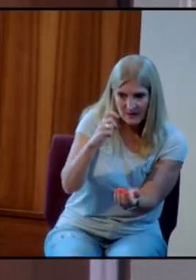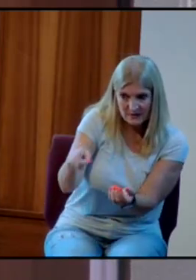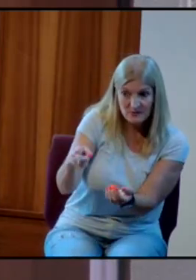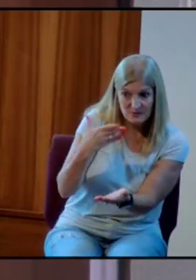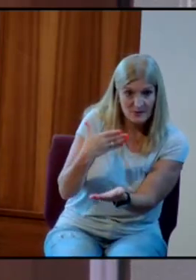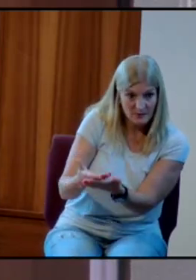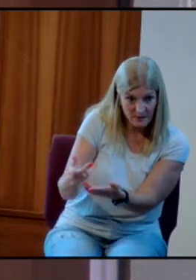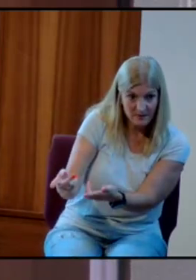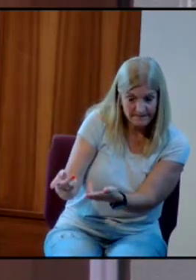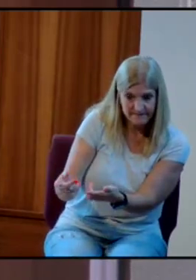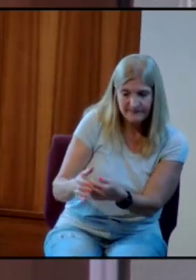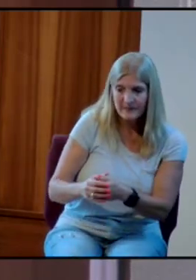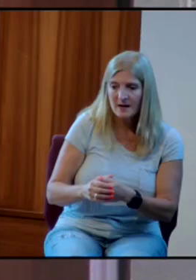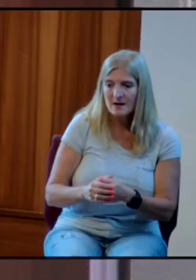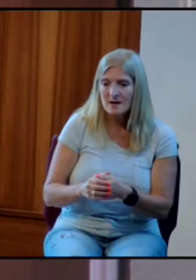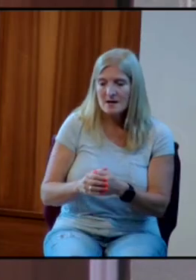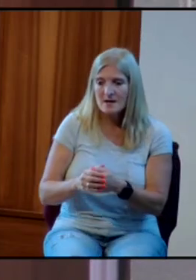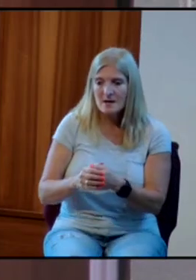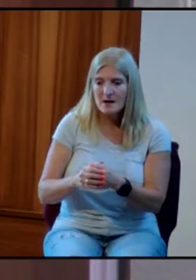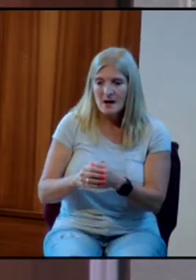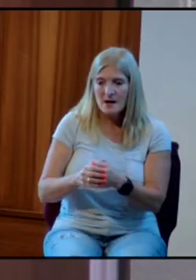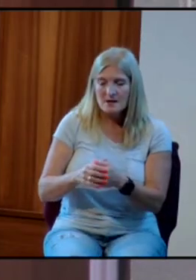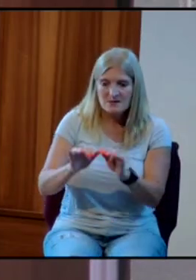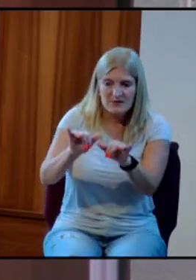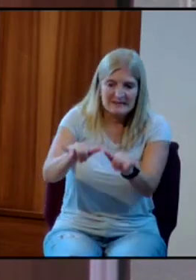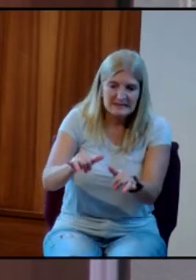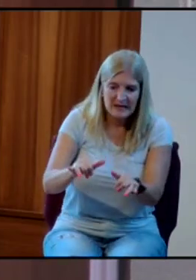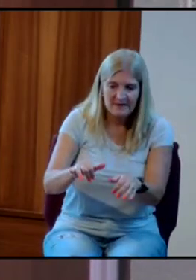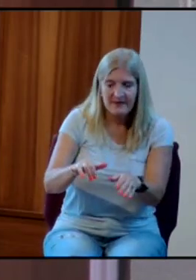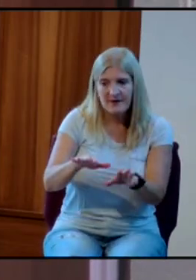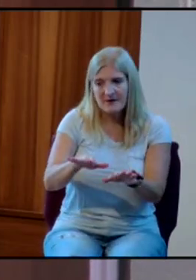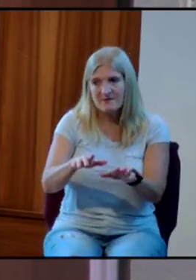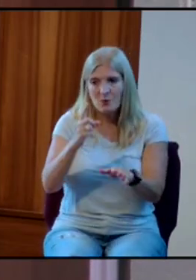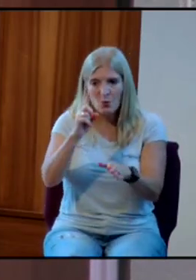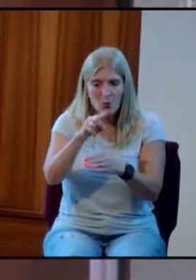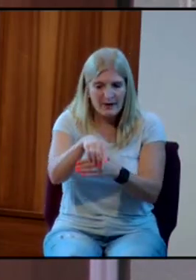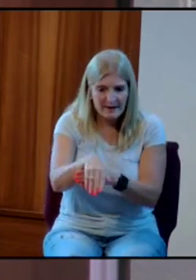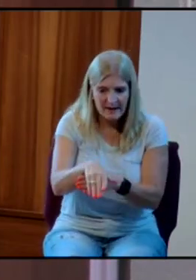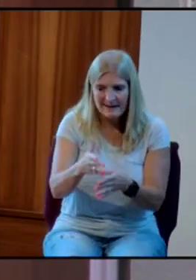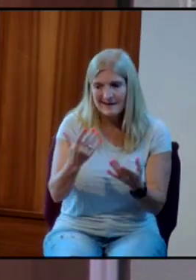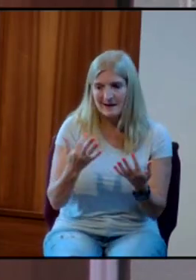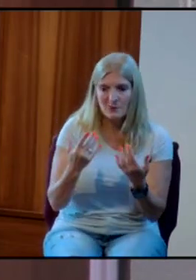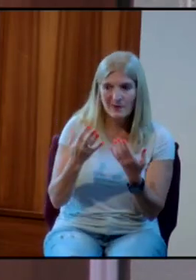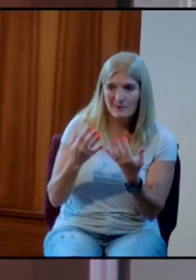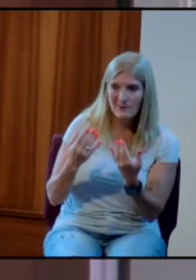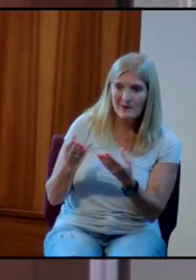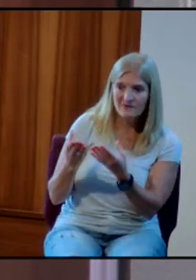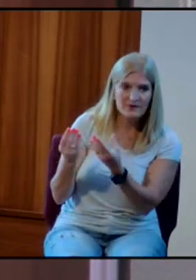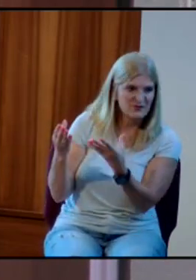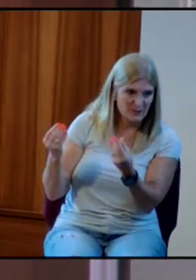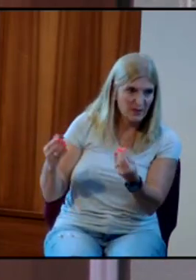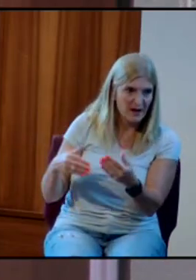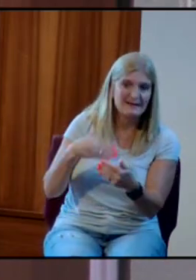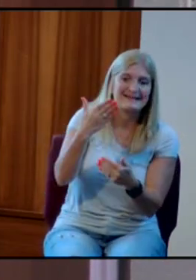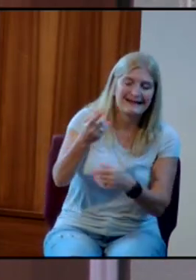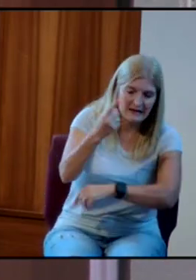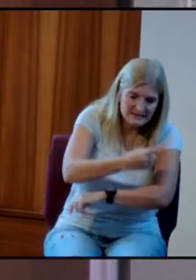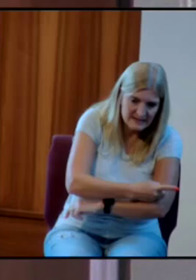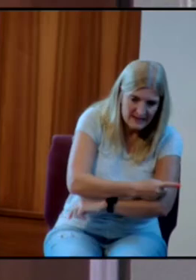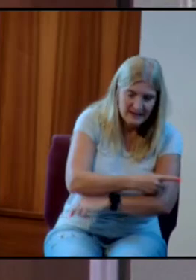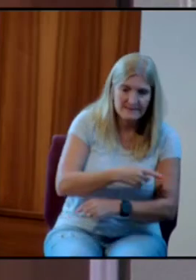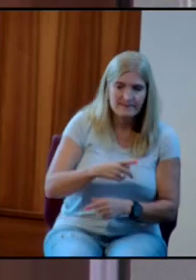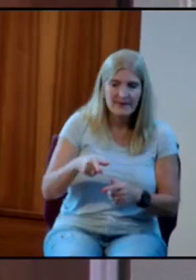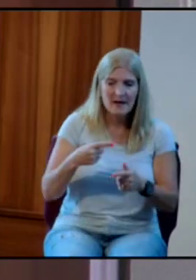They landed, leapt the night on the ground because their supplies didn't get there, and the next day they